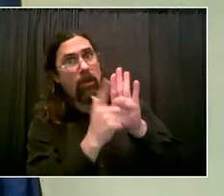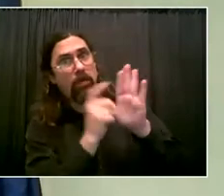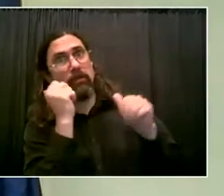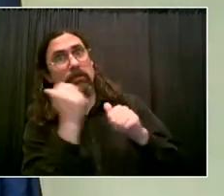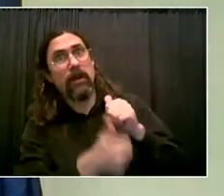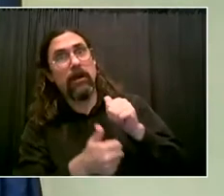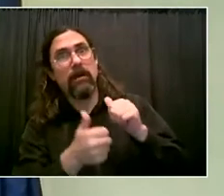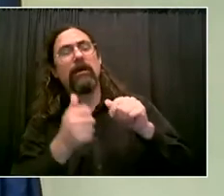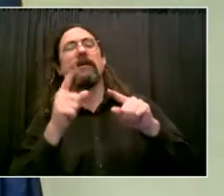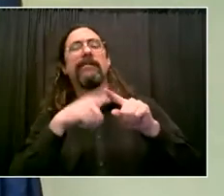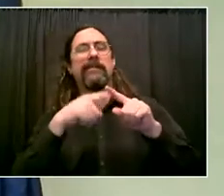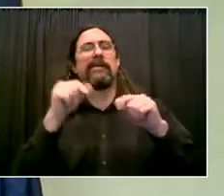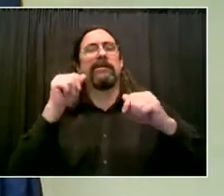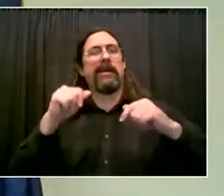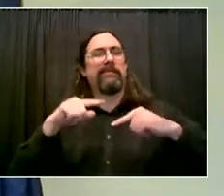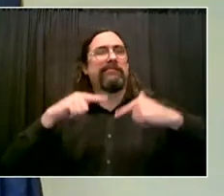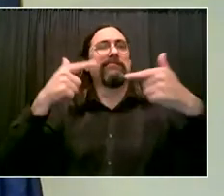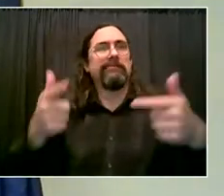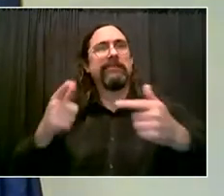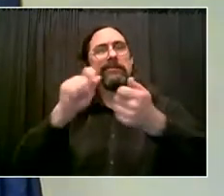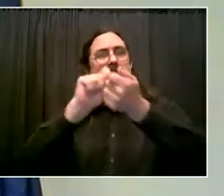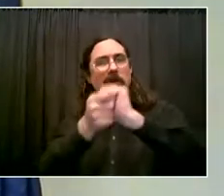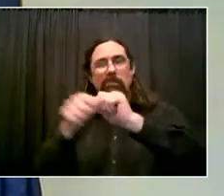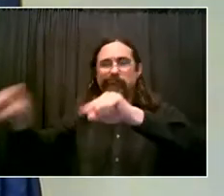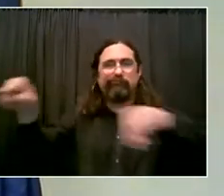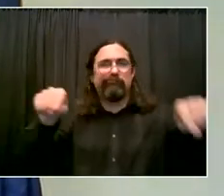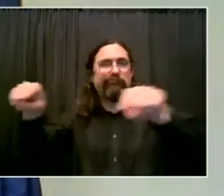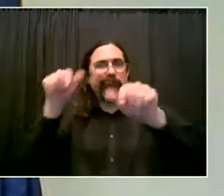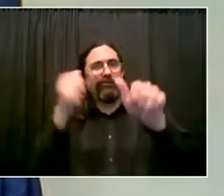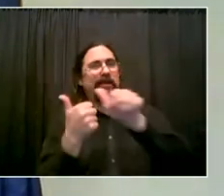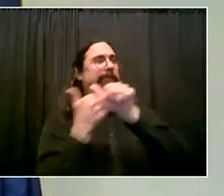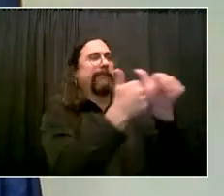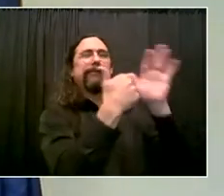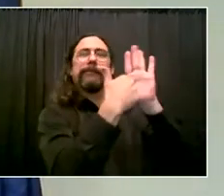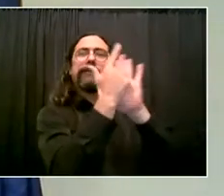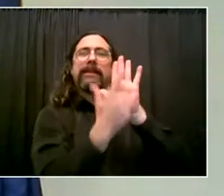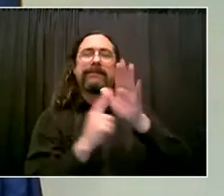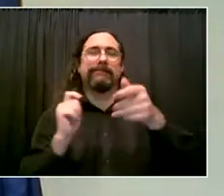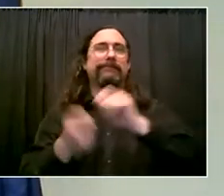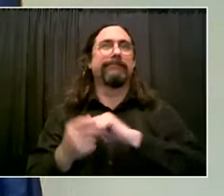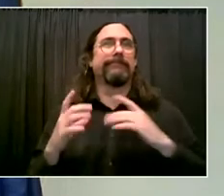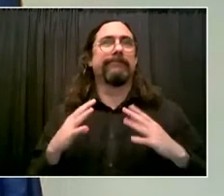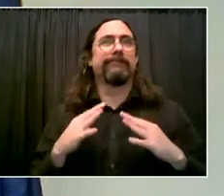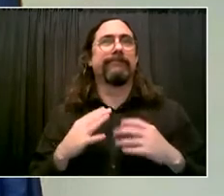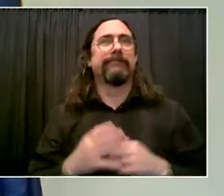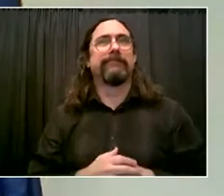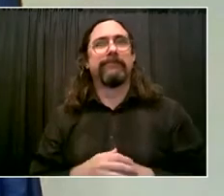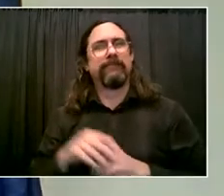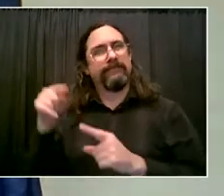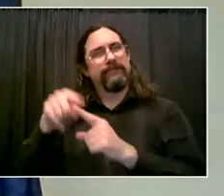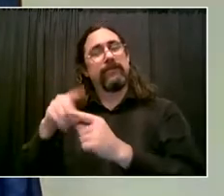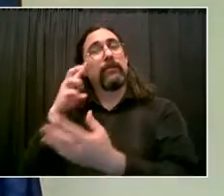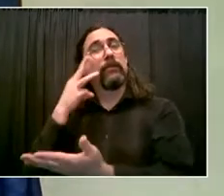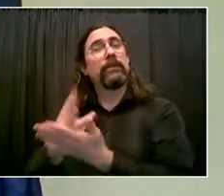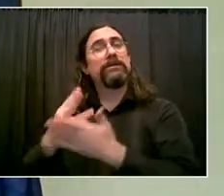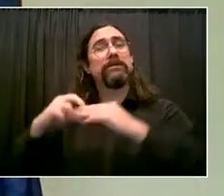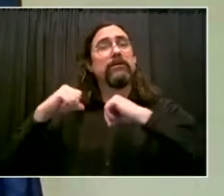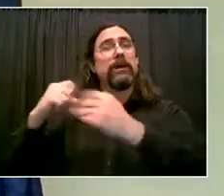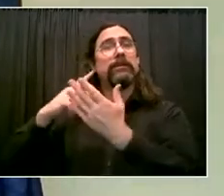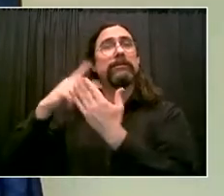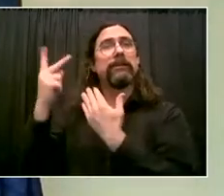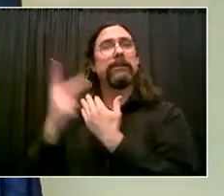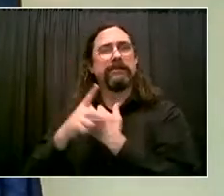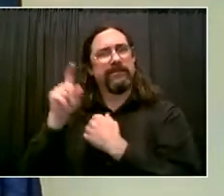that we'll be able to do that. These are courageous people and they deserve to be protected. And as New Yorkers and Bronxites, I know